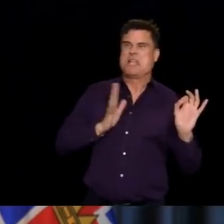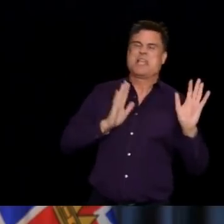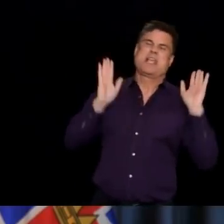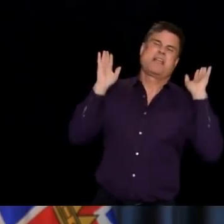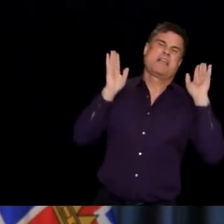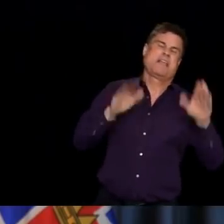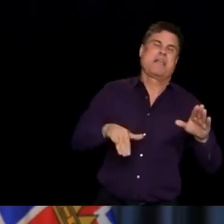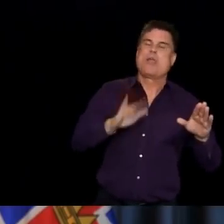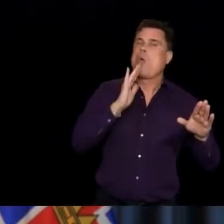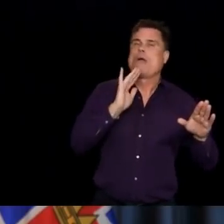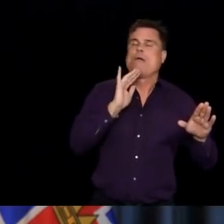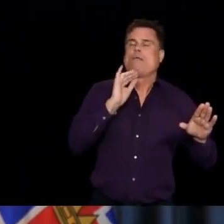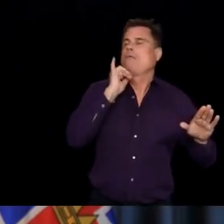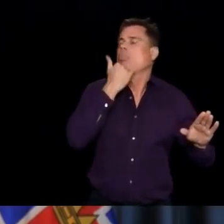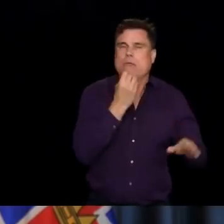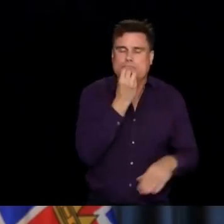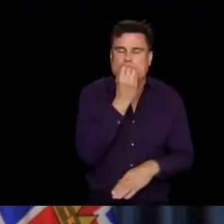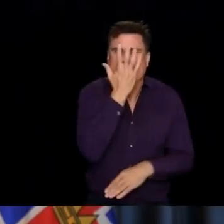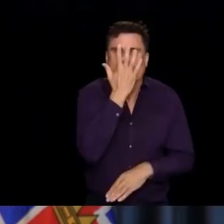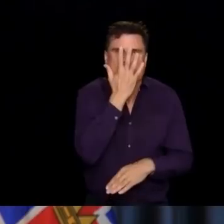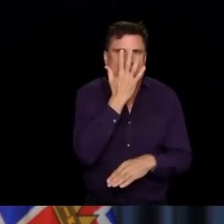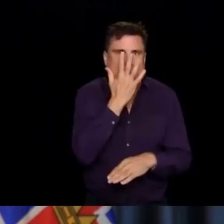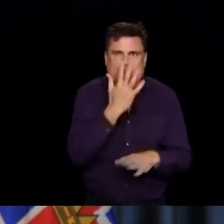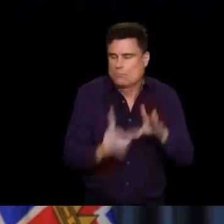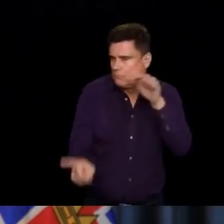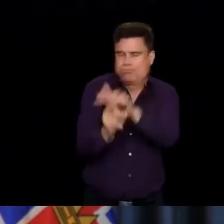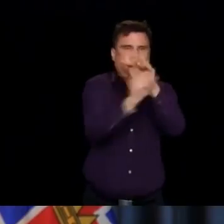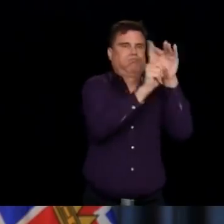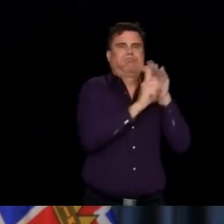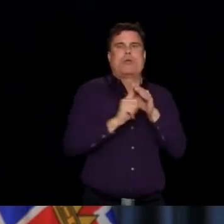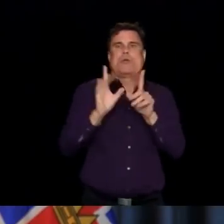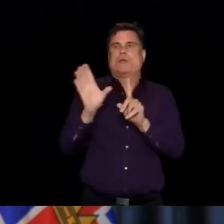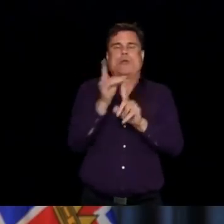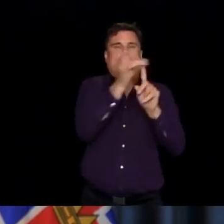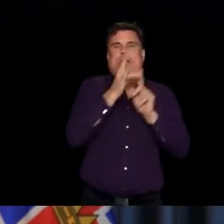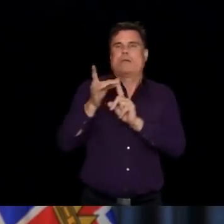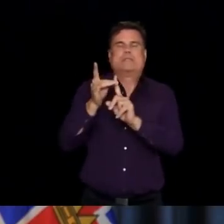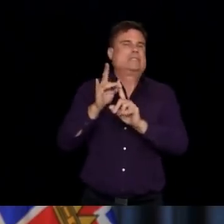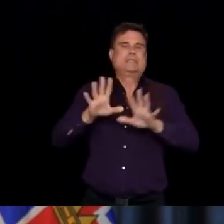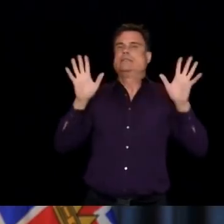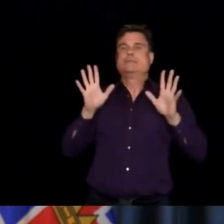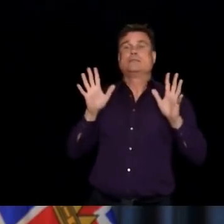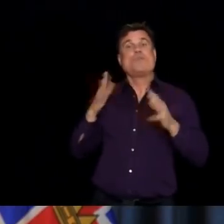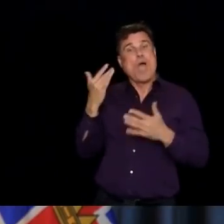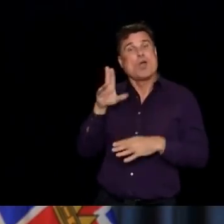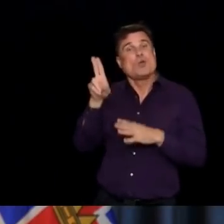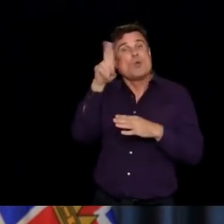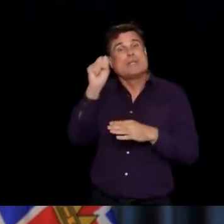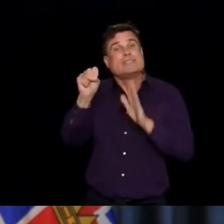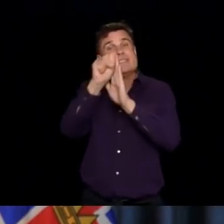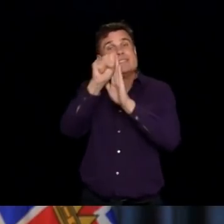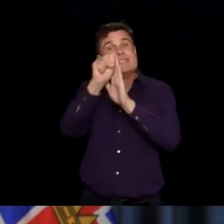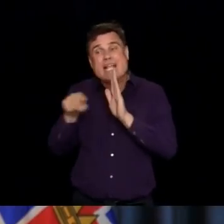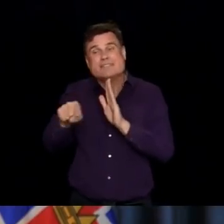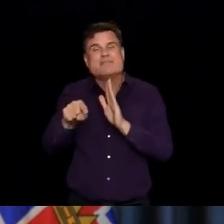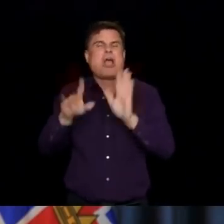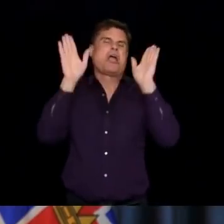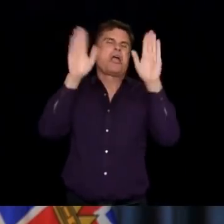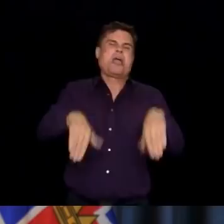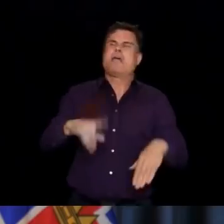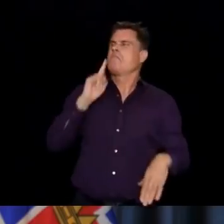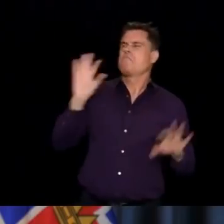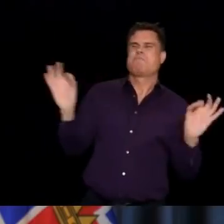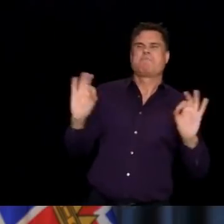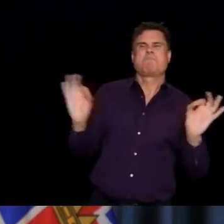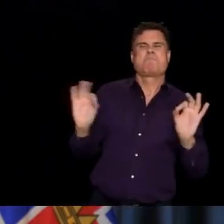seeing in 17 or 18 U.S. states right now, are significant and negative for all walks of life and all elements of society from the